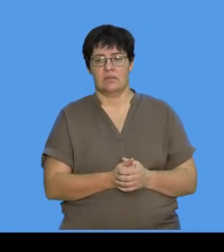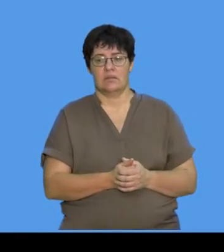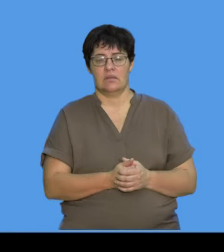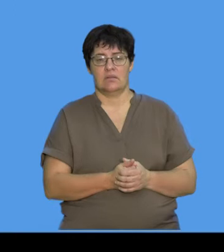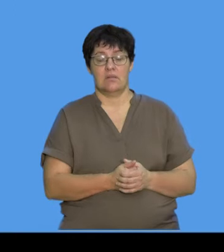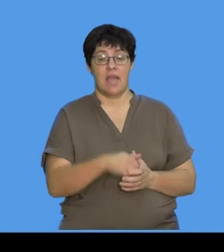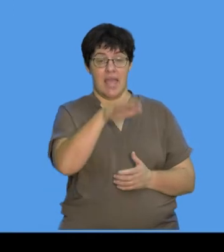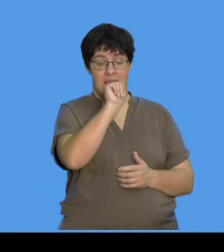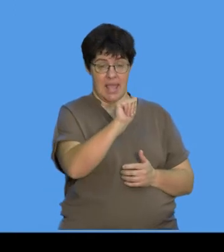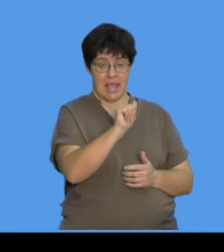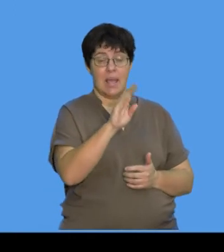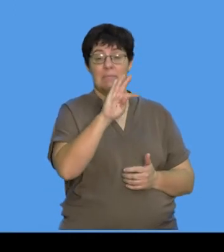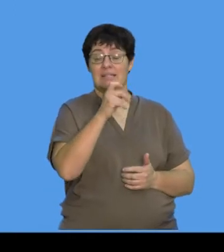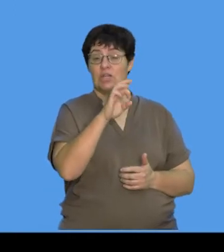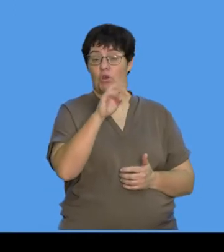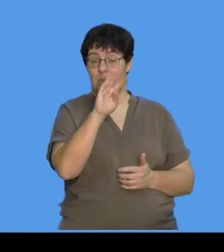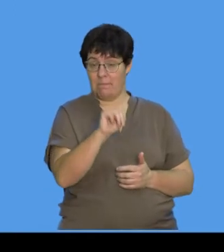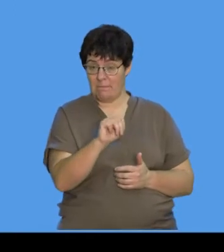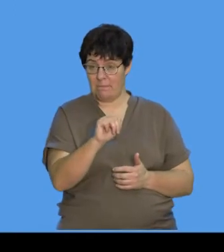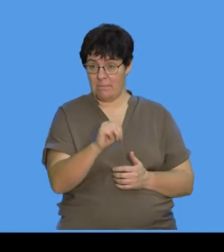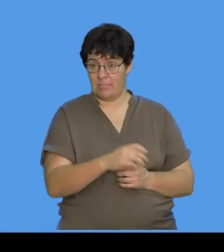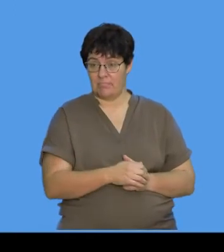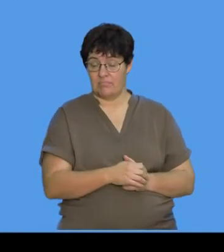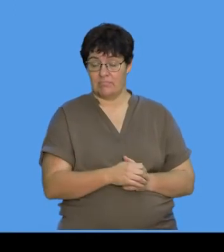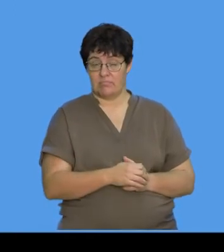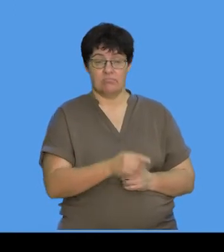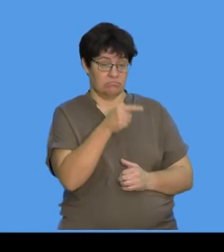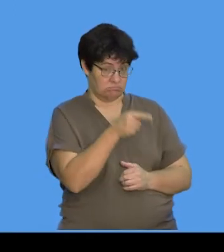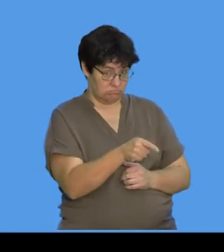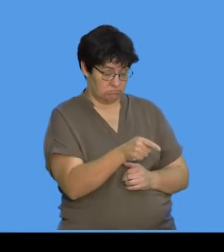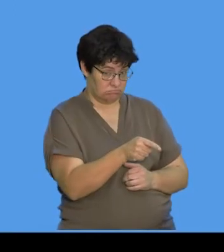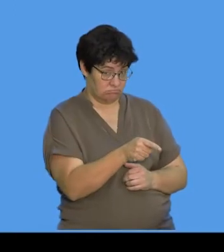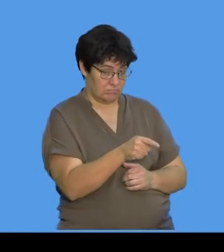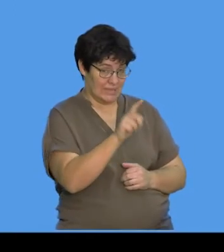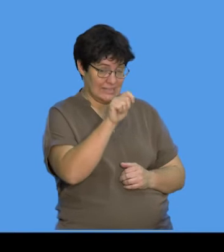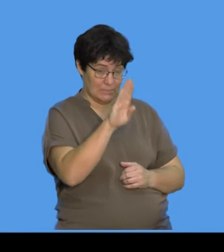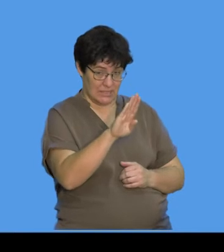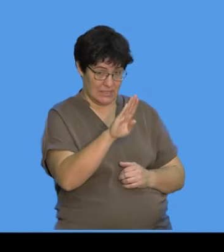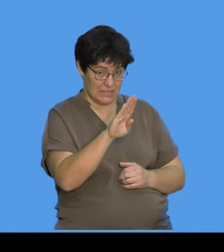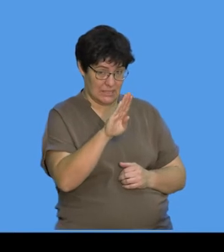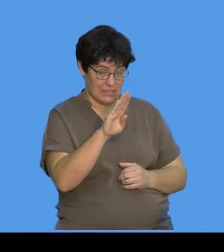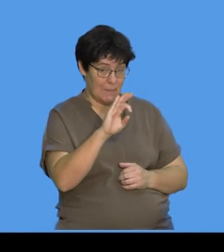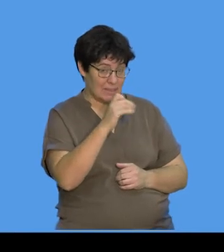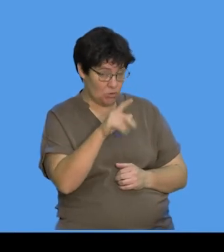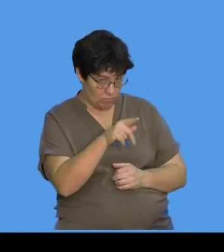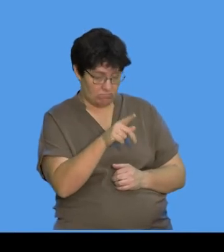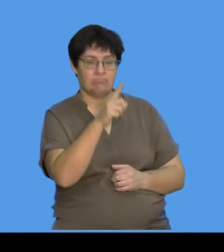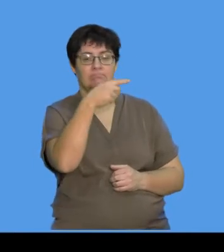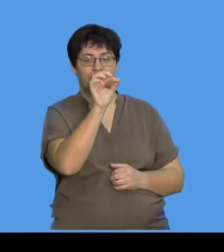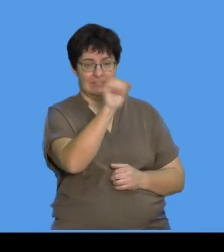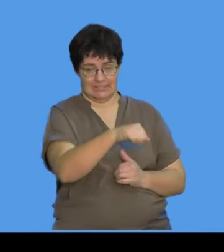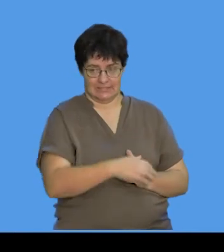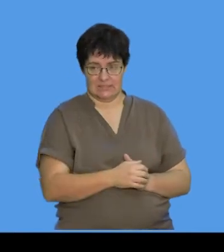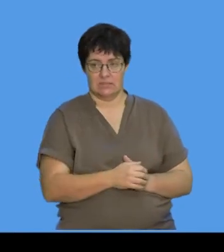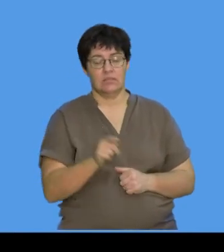number A is bacterium, so is, right, is tuberculosis caused bacterium? Yes,